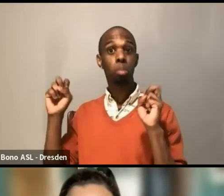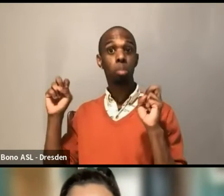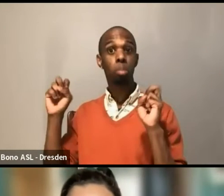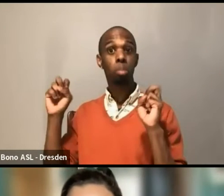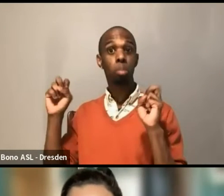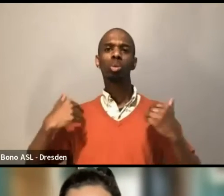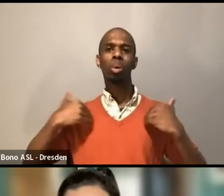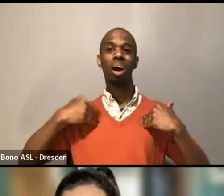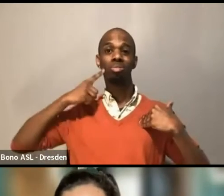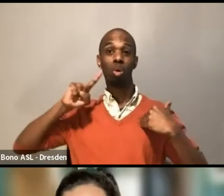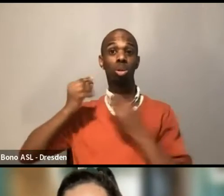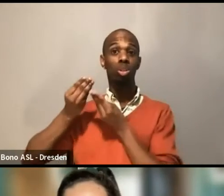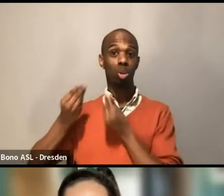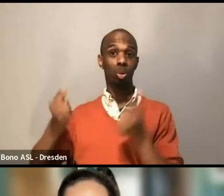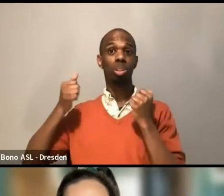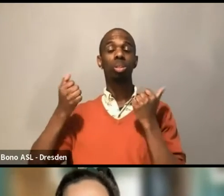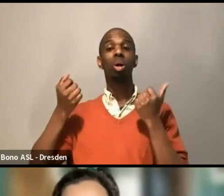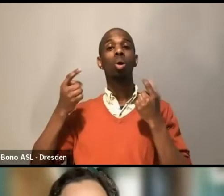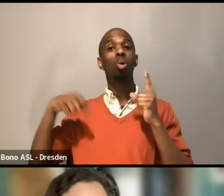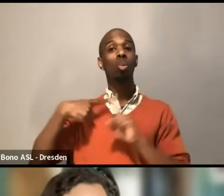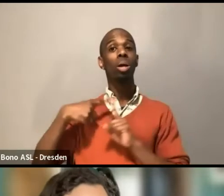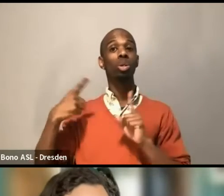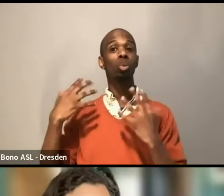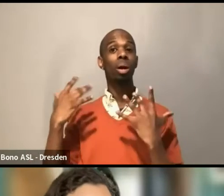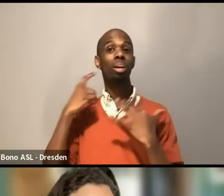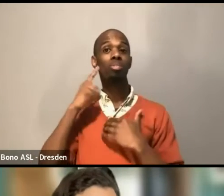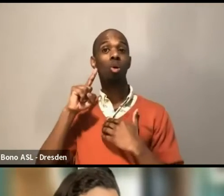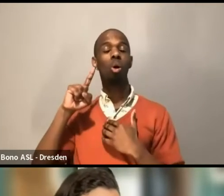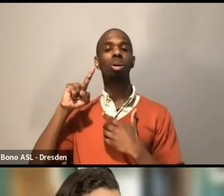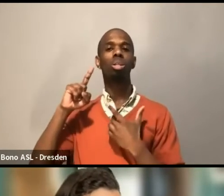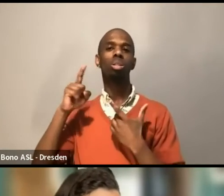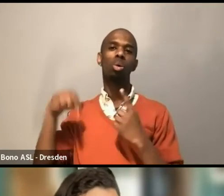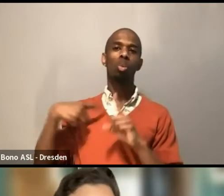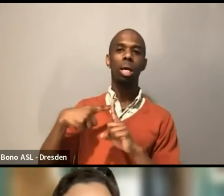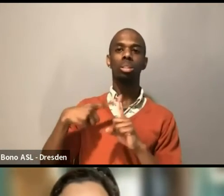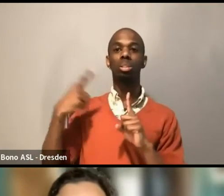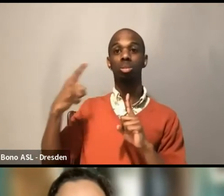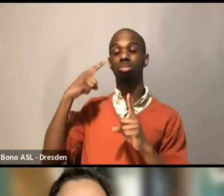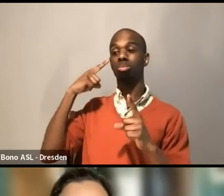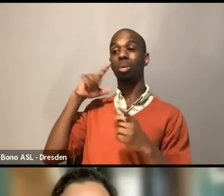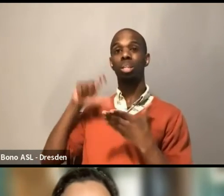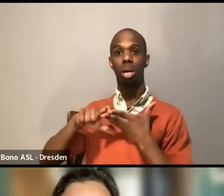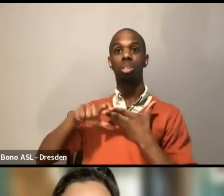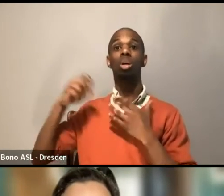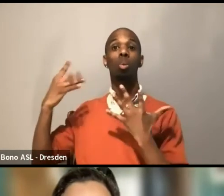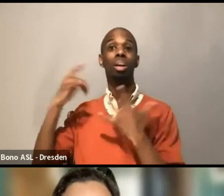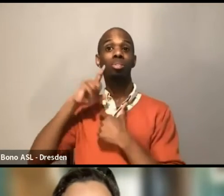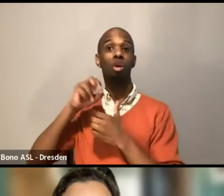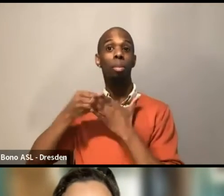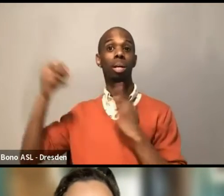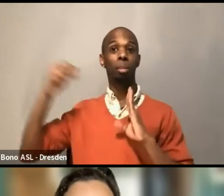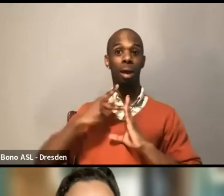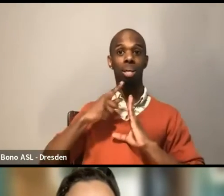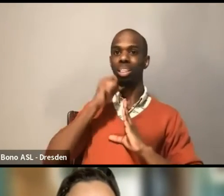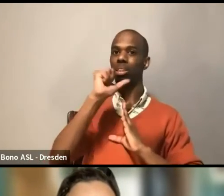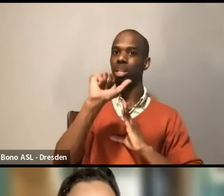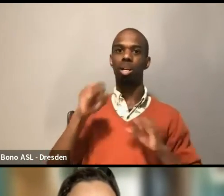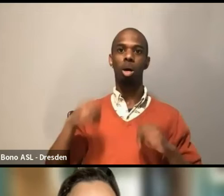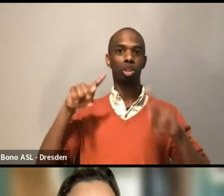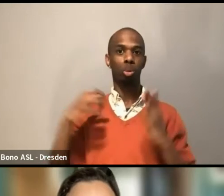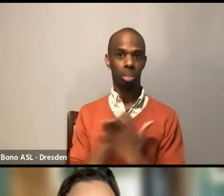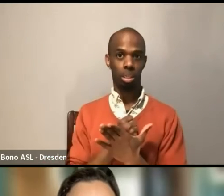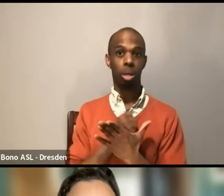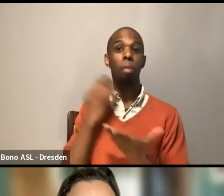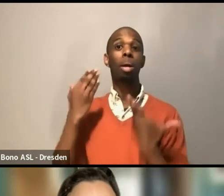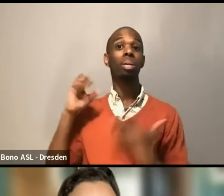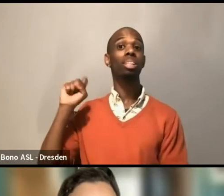when you're waiting, when waiting for a reimbursement, isn't an option for an artist to participate? This is great. Do you have any advice for offering an upfront stipend? Right.